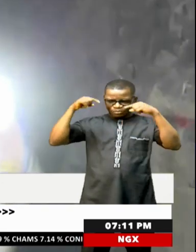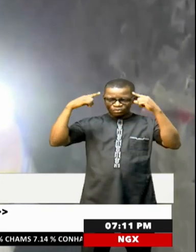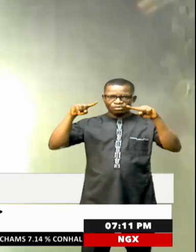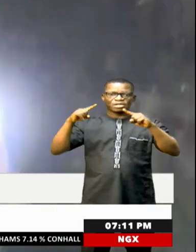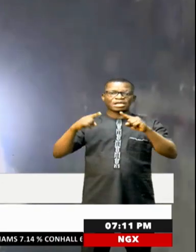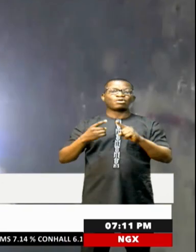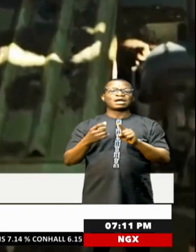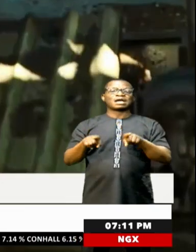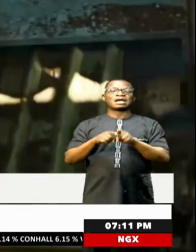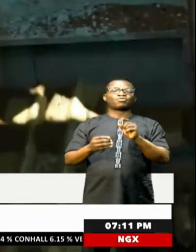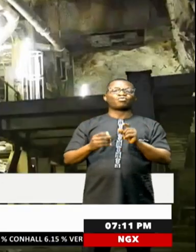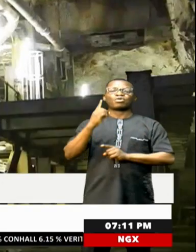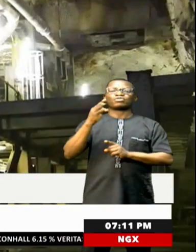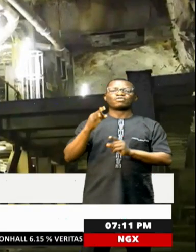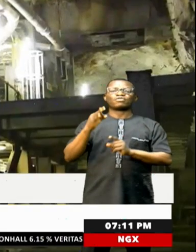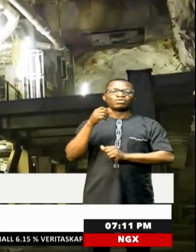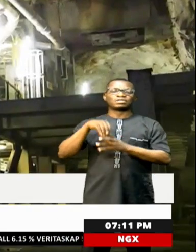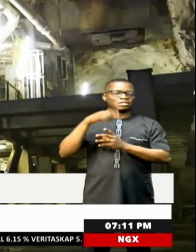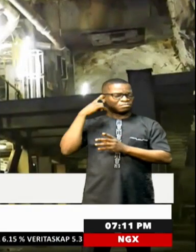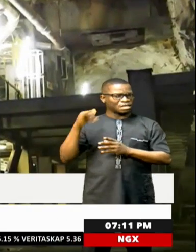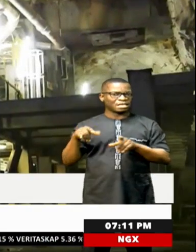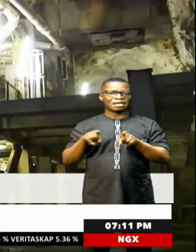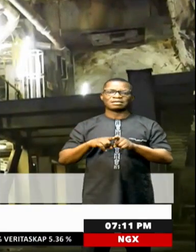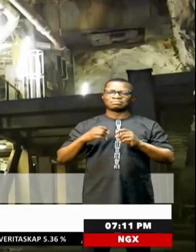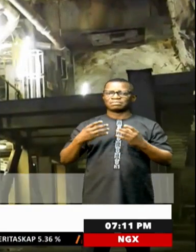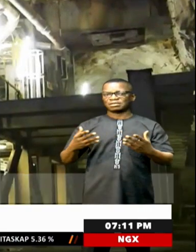one of the most difficult mining sagas at KCM.